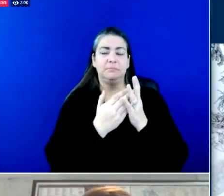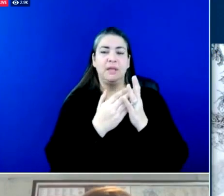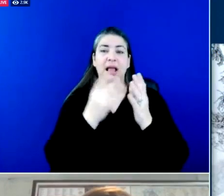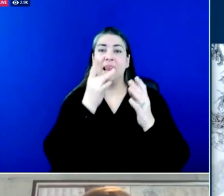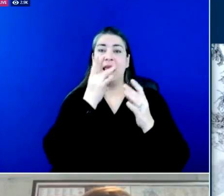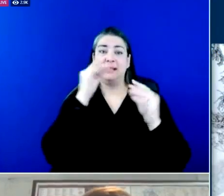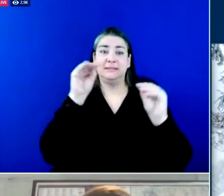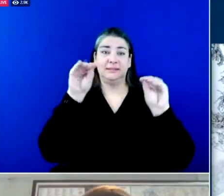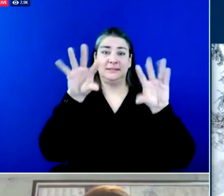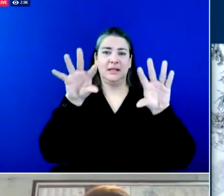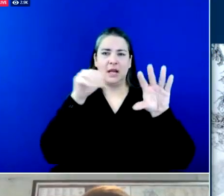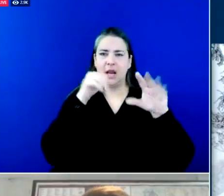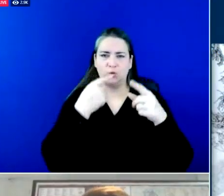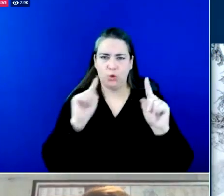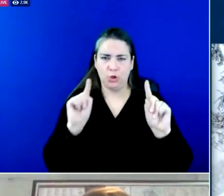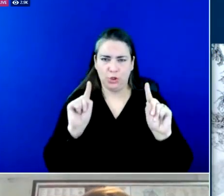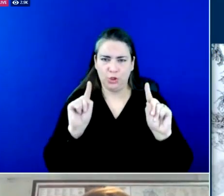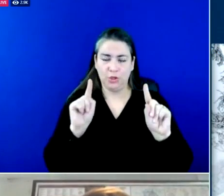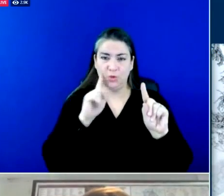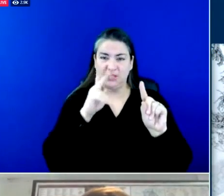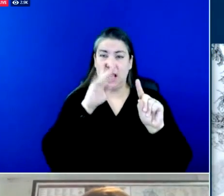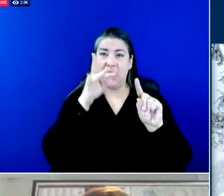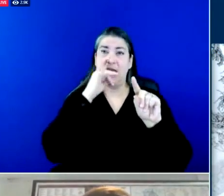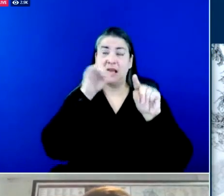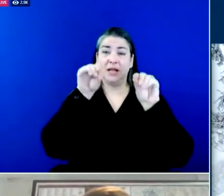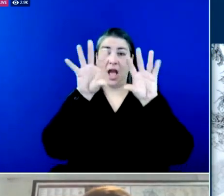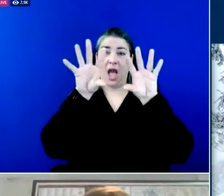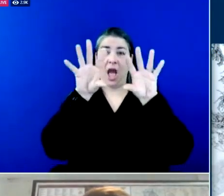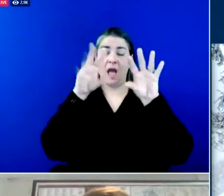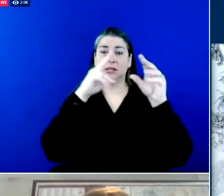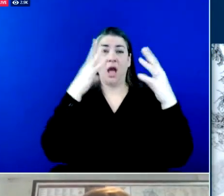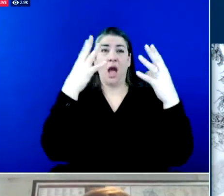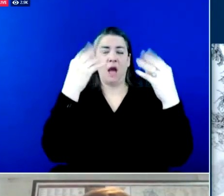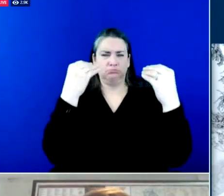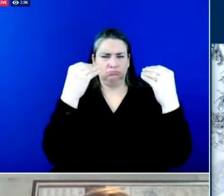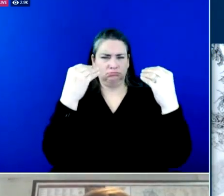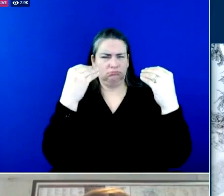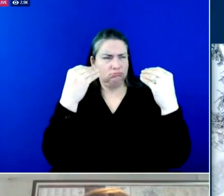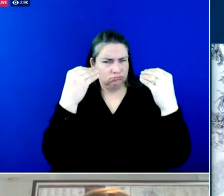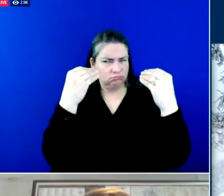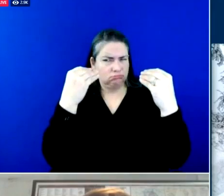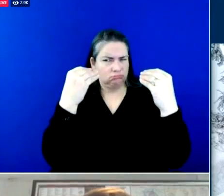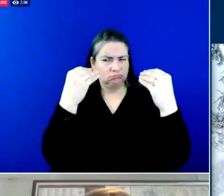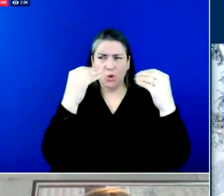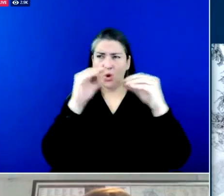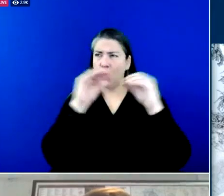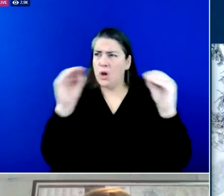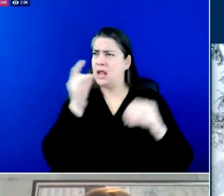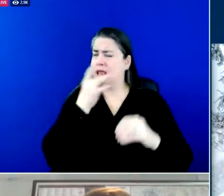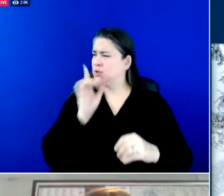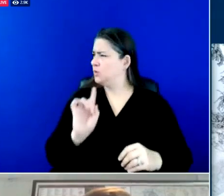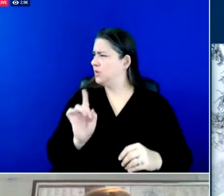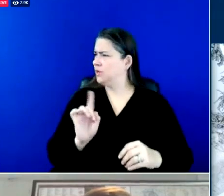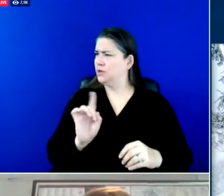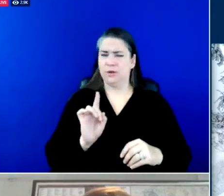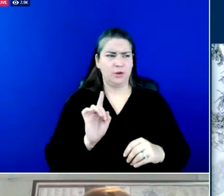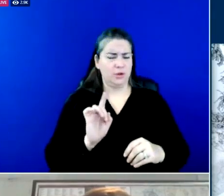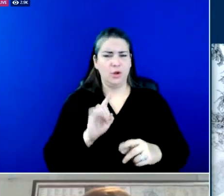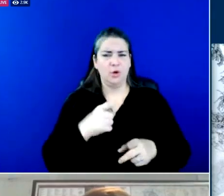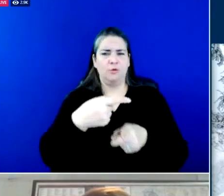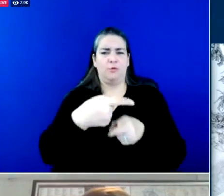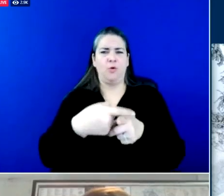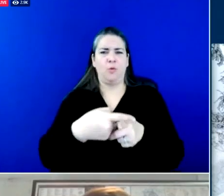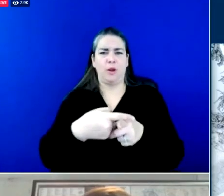to an intersection where the signal is dark treat it like a four-way stop also the rest area on